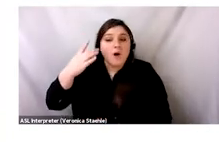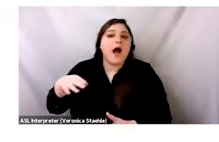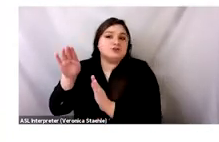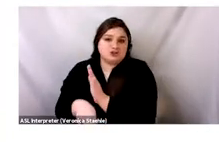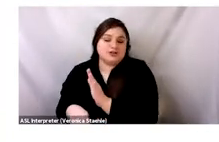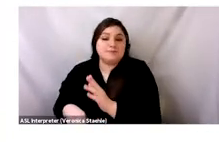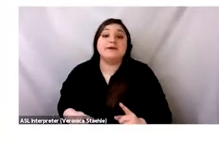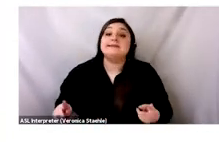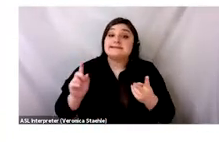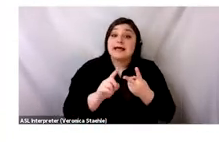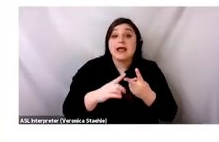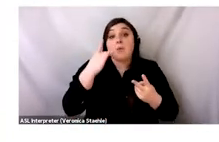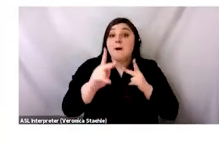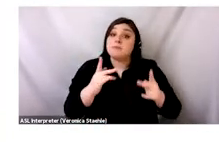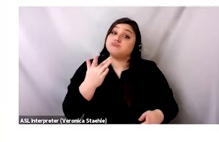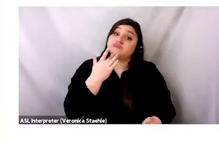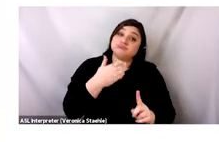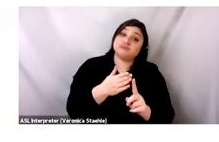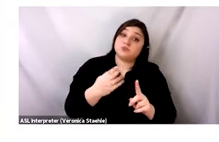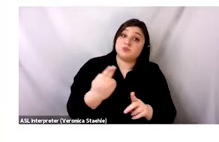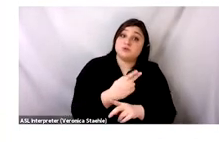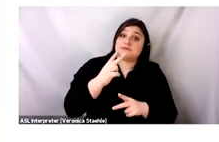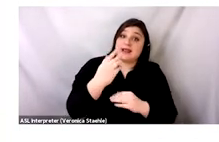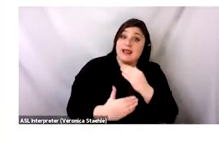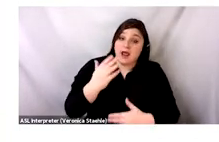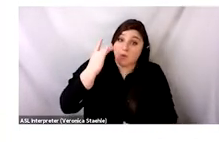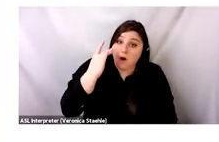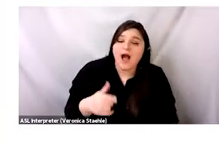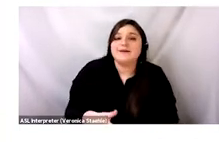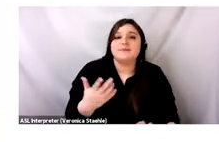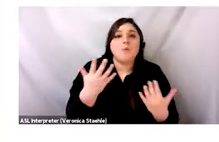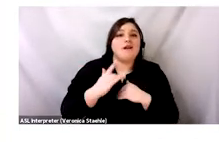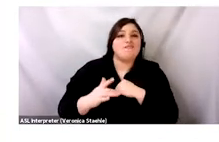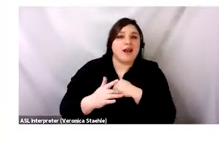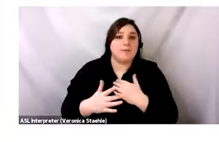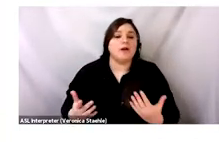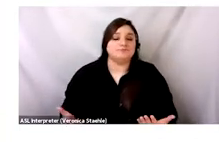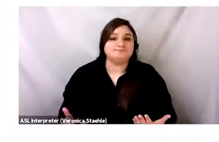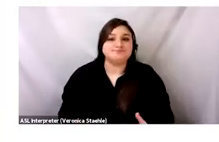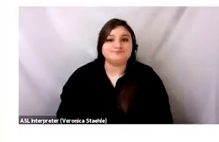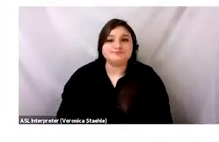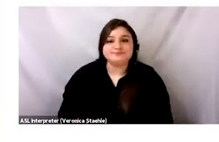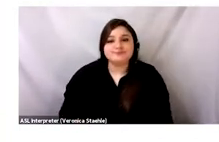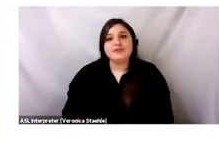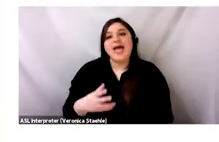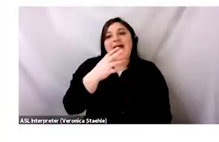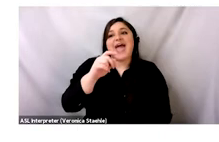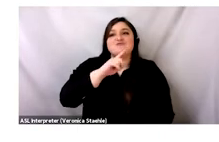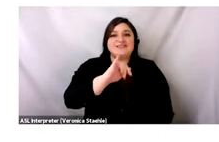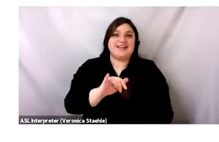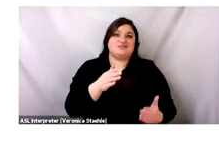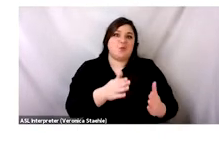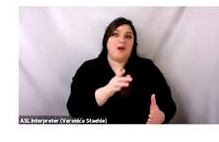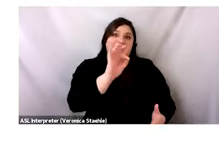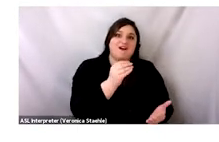one, secondhand is very cheap. Two, because there is a lot of variety. But even more important than who is shopping,